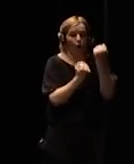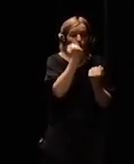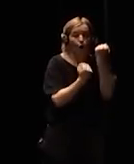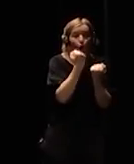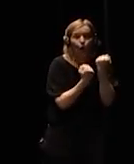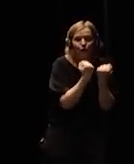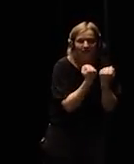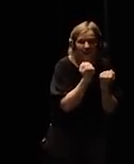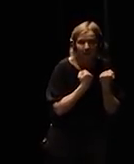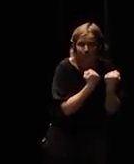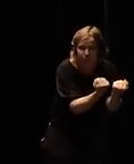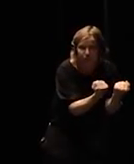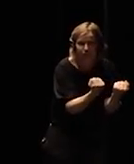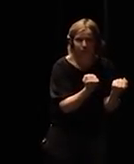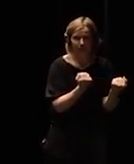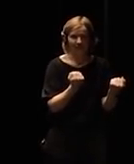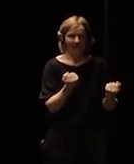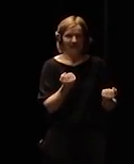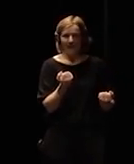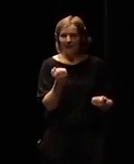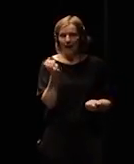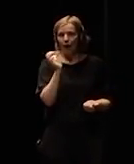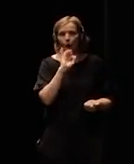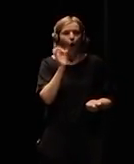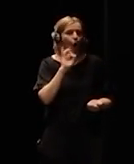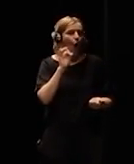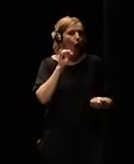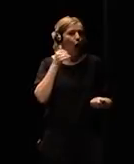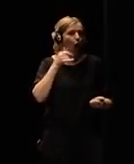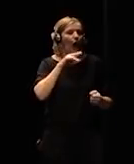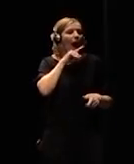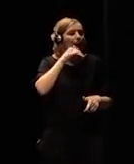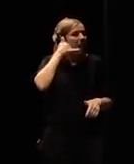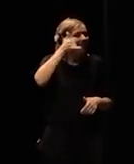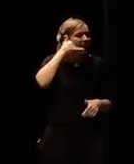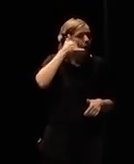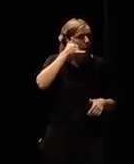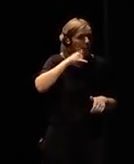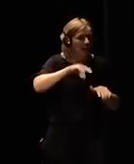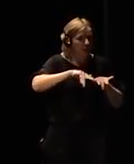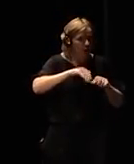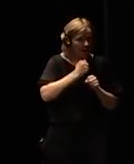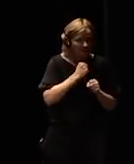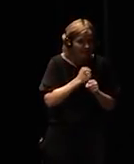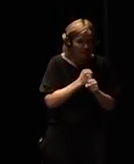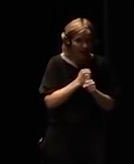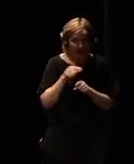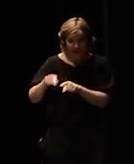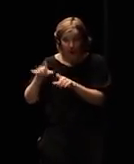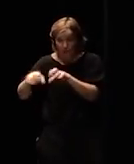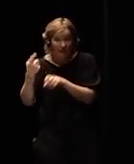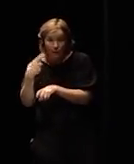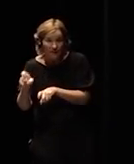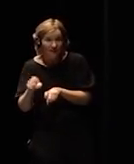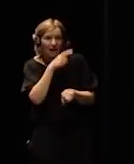center of course they wouldn't choose that anyway but we're at the pivot point so basically what's happening here is we're at the takeoff point of technology